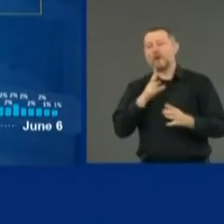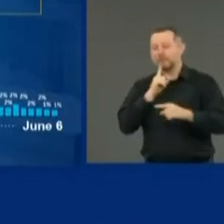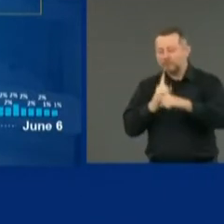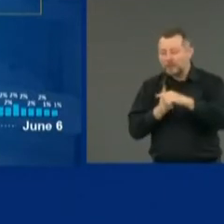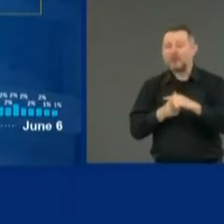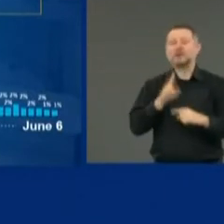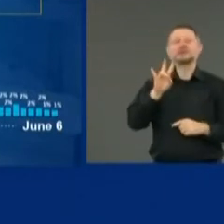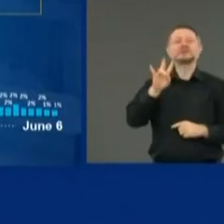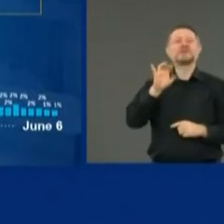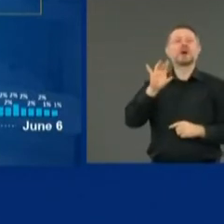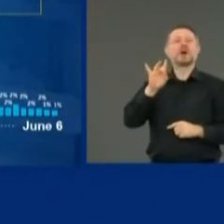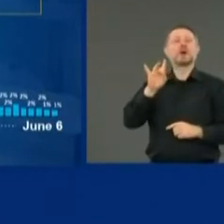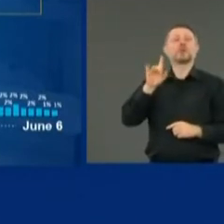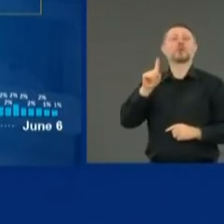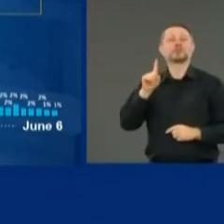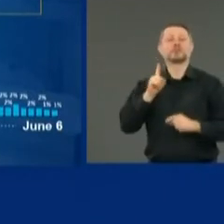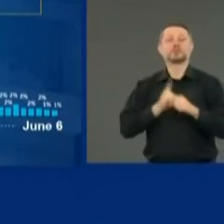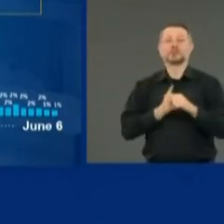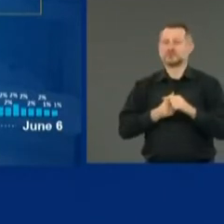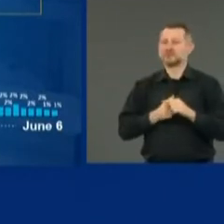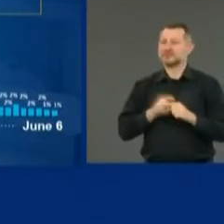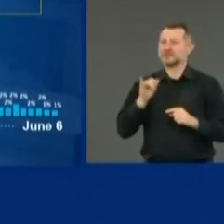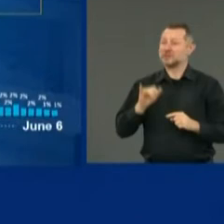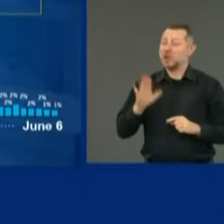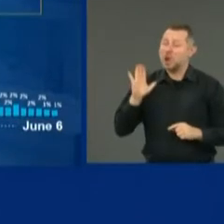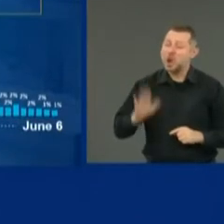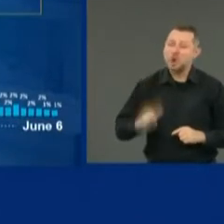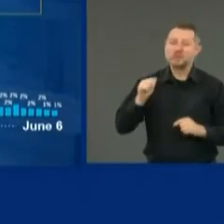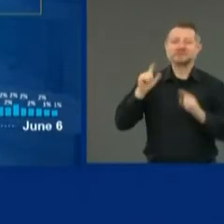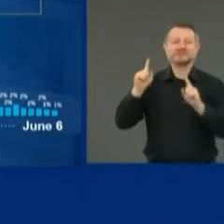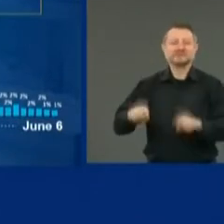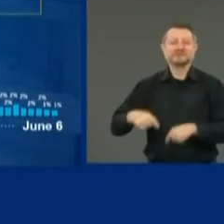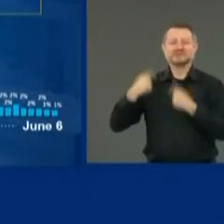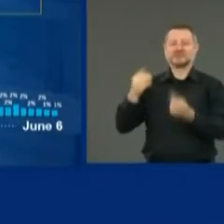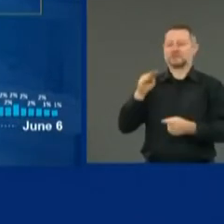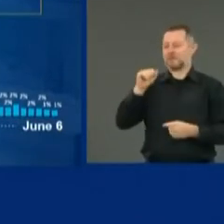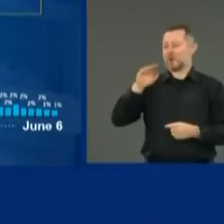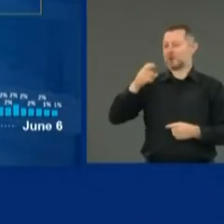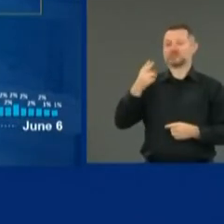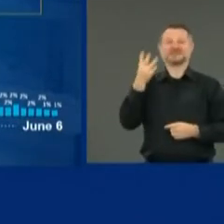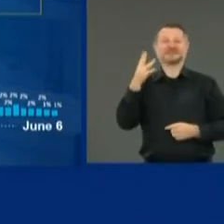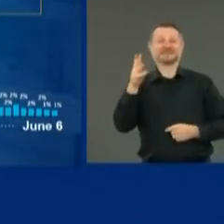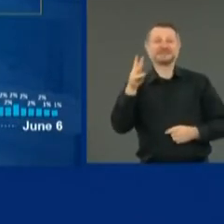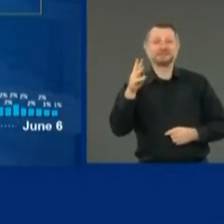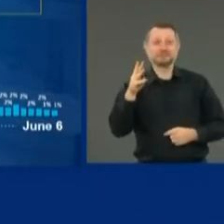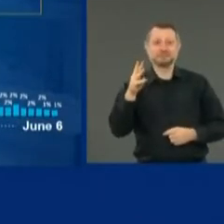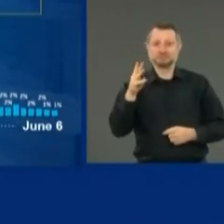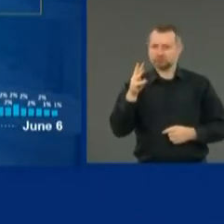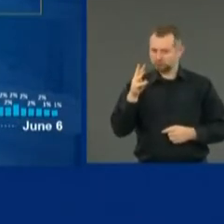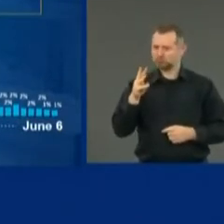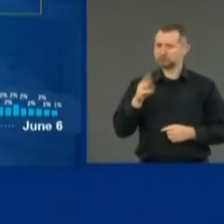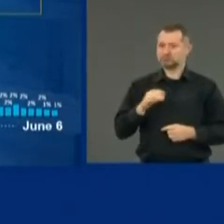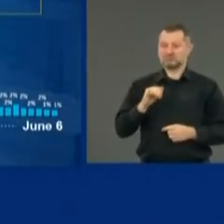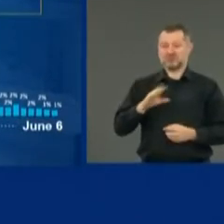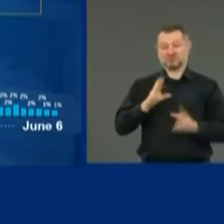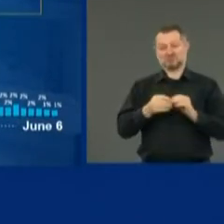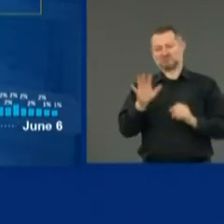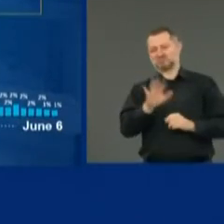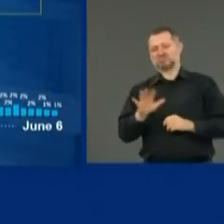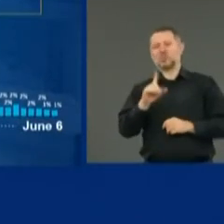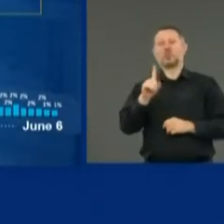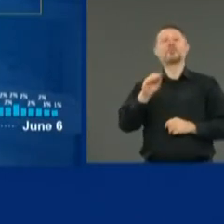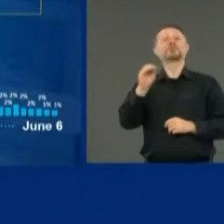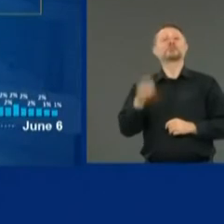16th, okay? Which is before we even closed down. About 1% positive.